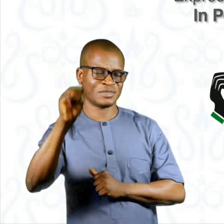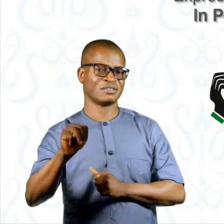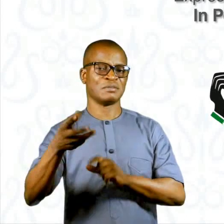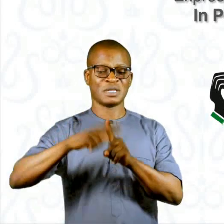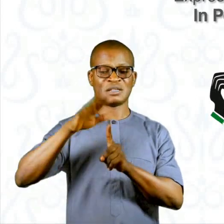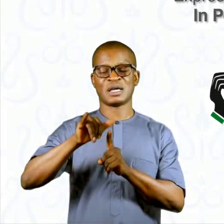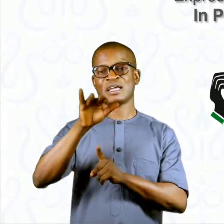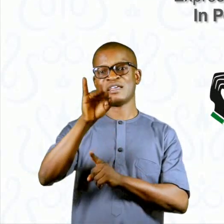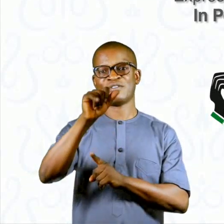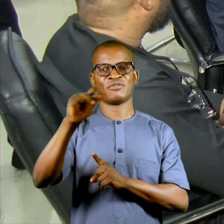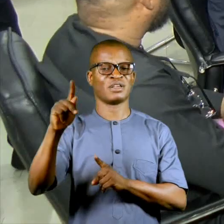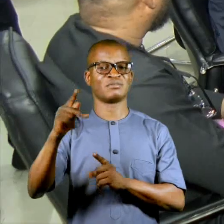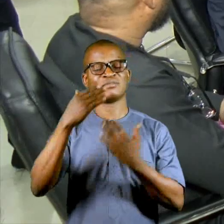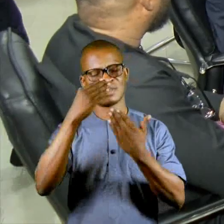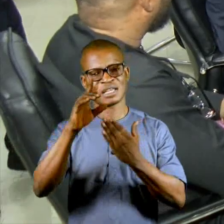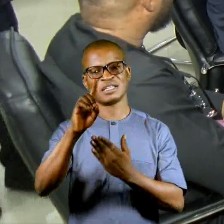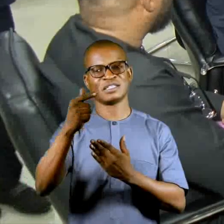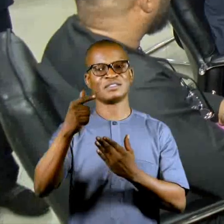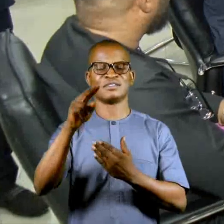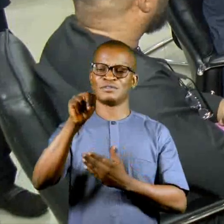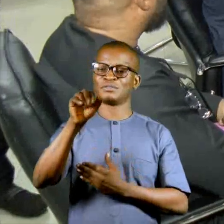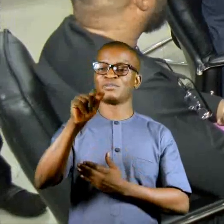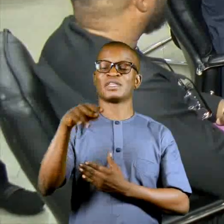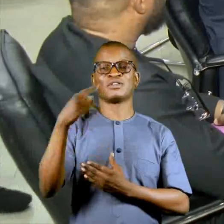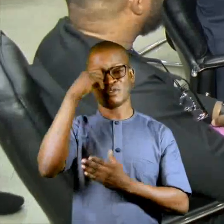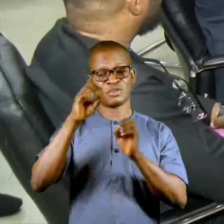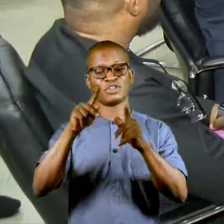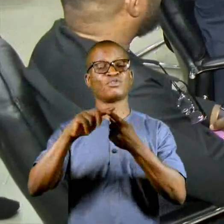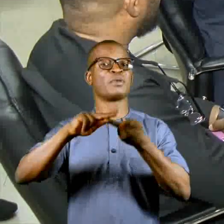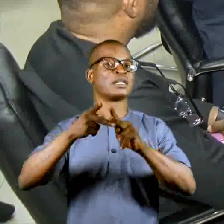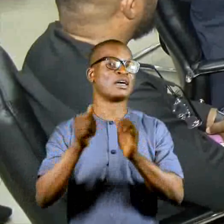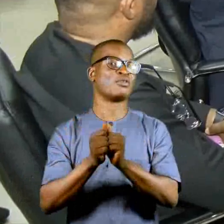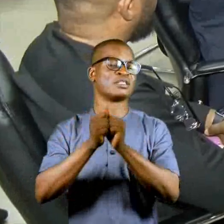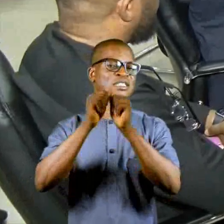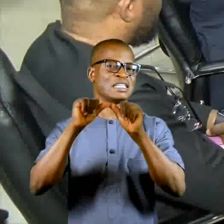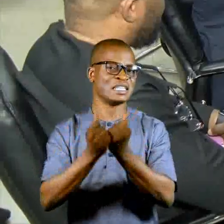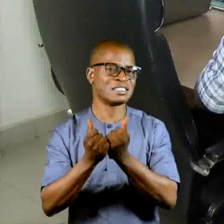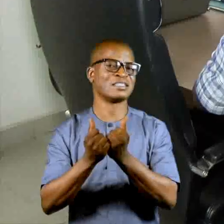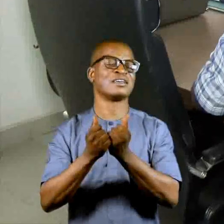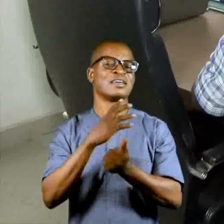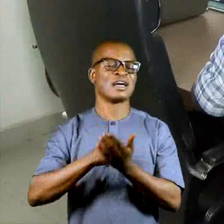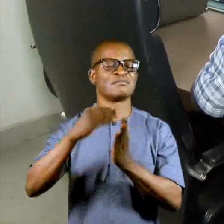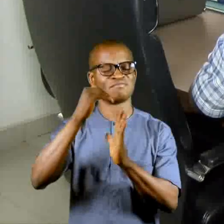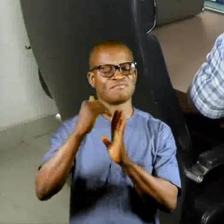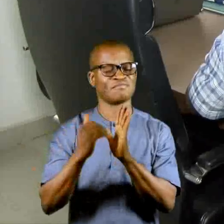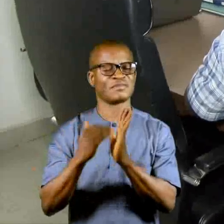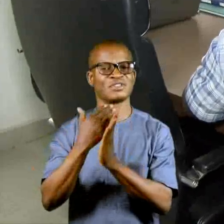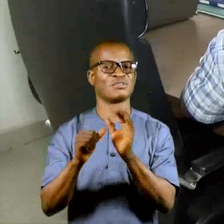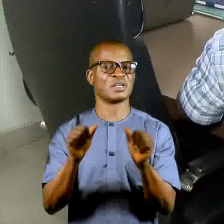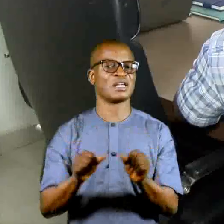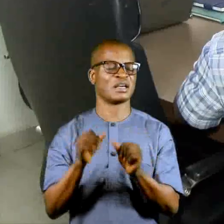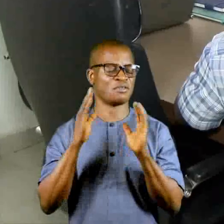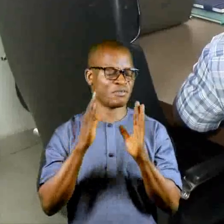is being implemented by FIAP. He thanked the DG, Naptip, for the opportunity to partner with the agency and listed some of the